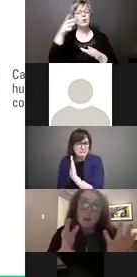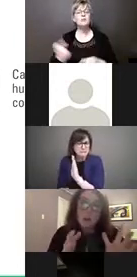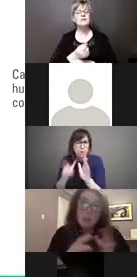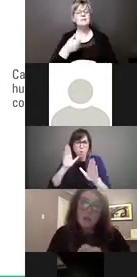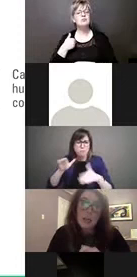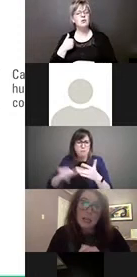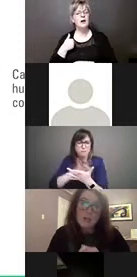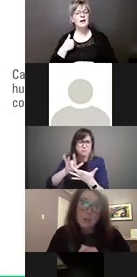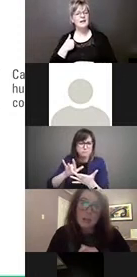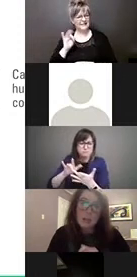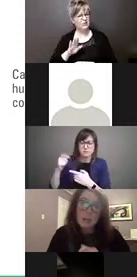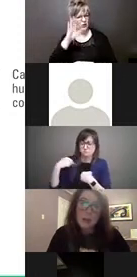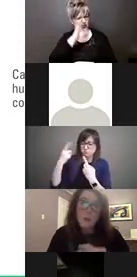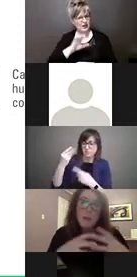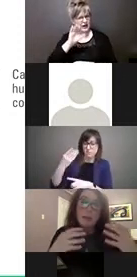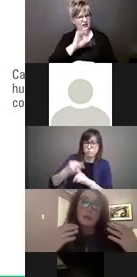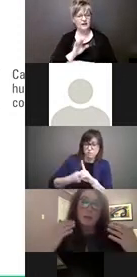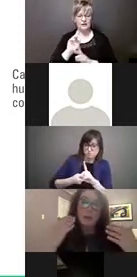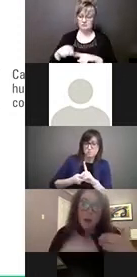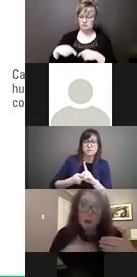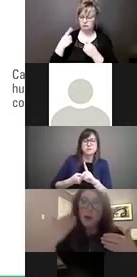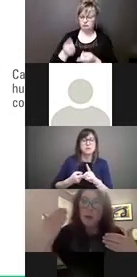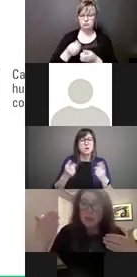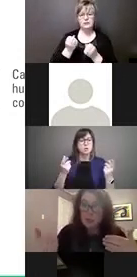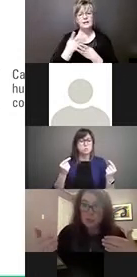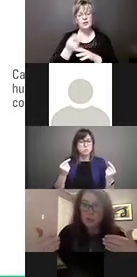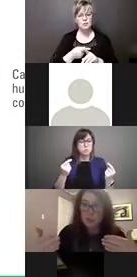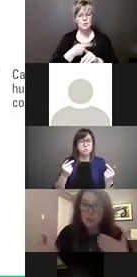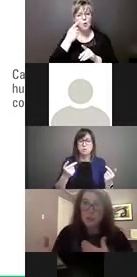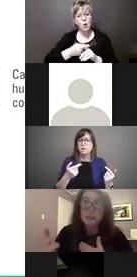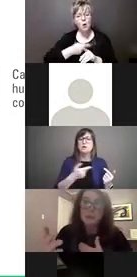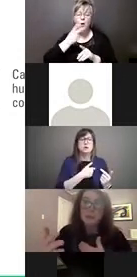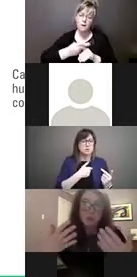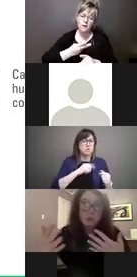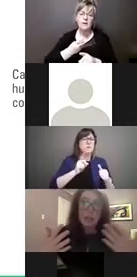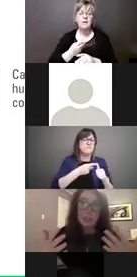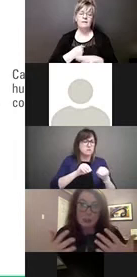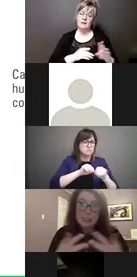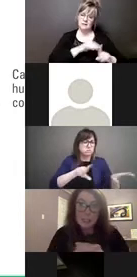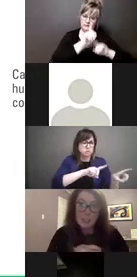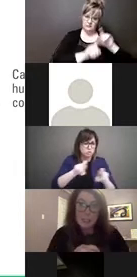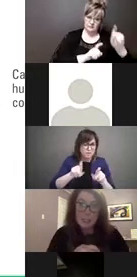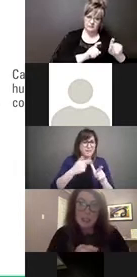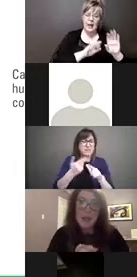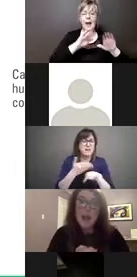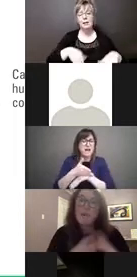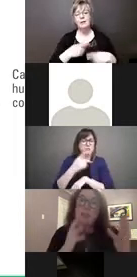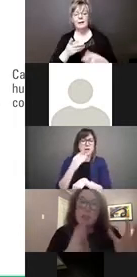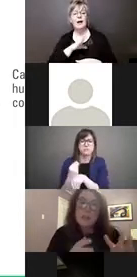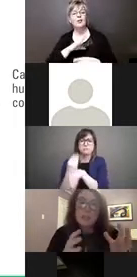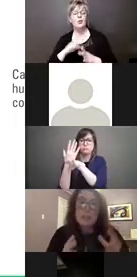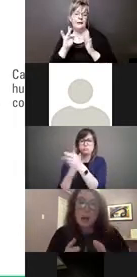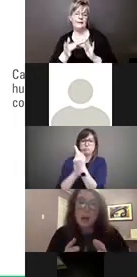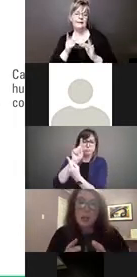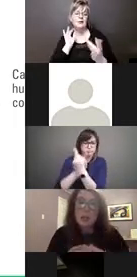you know, over the course of the last few months, we followed on the initial survey with some virtual engagement sessions. And we